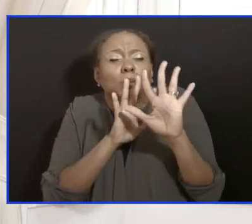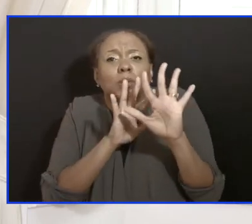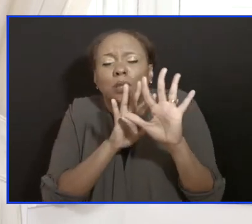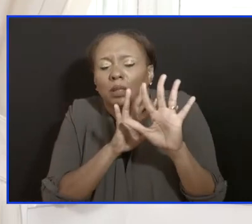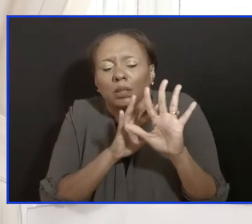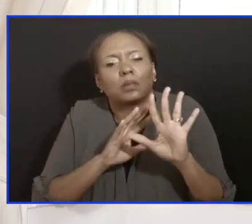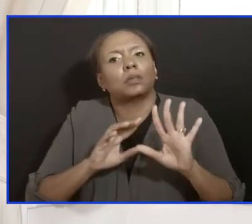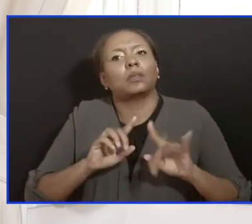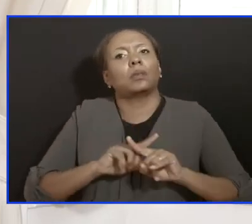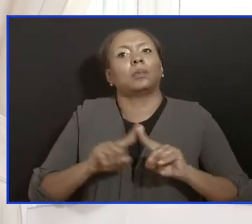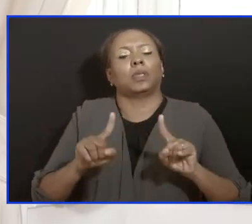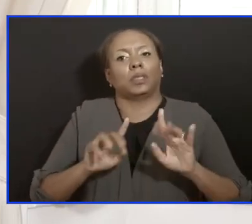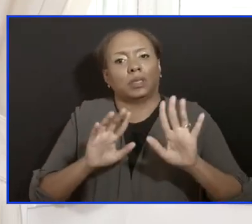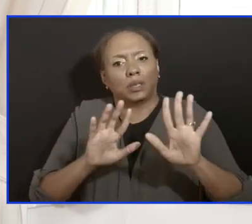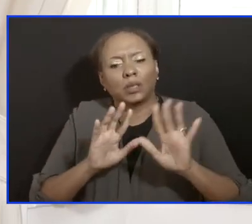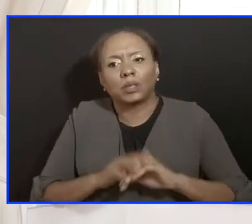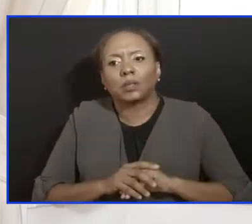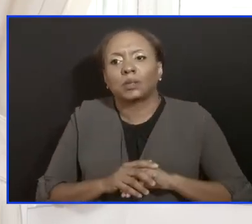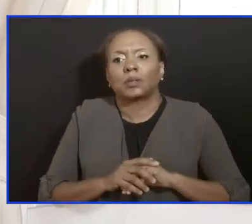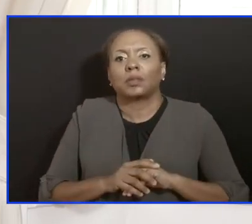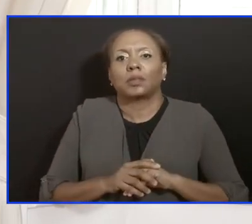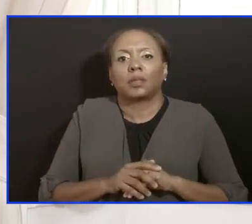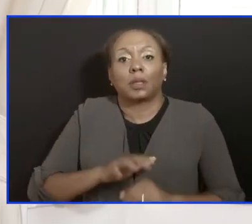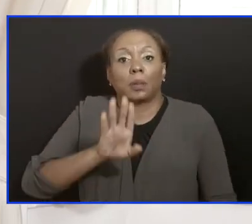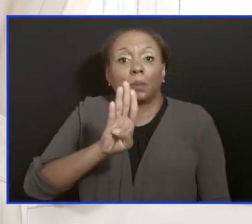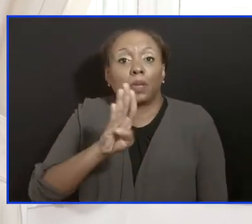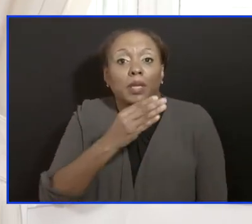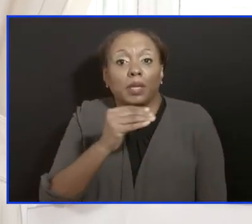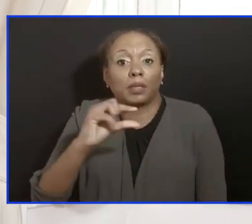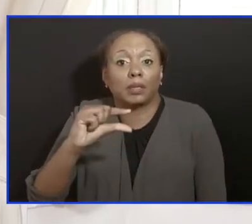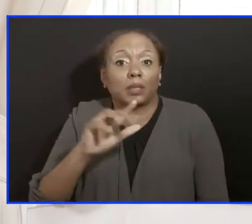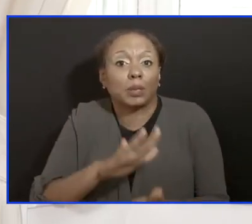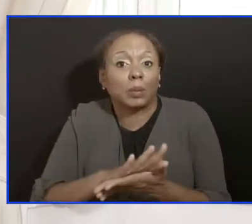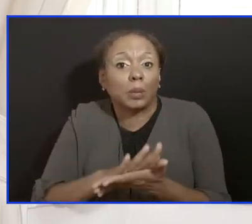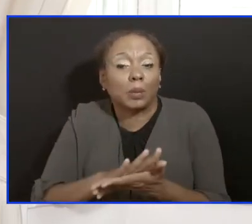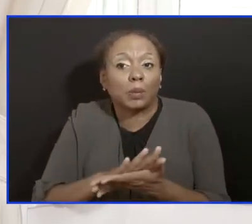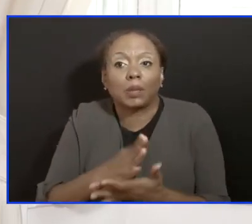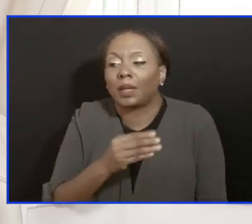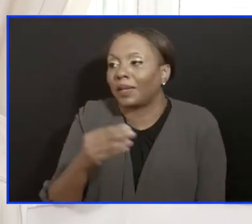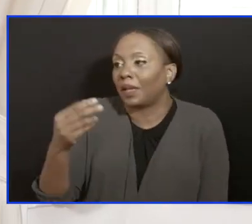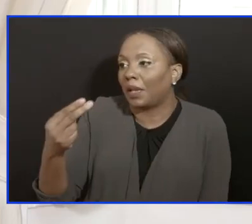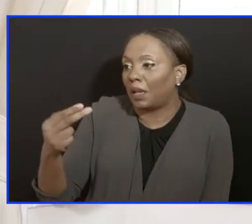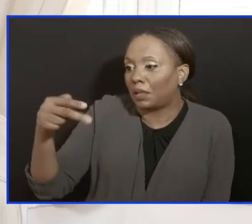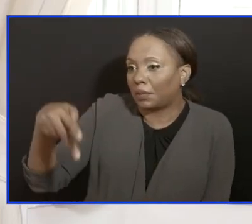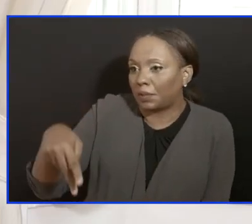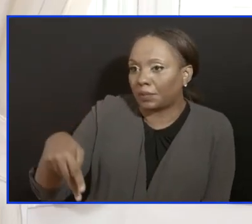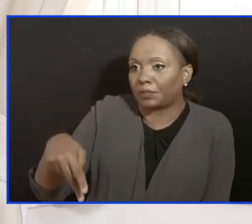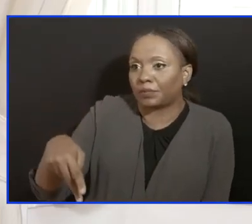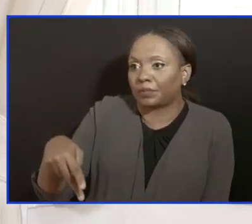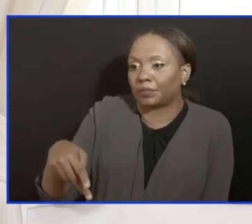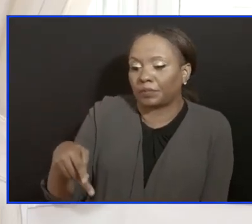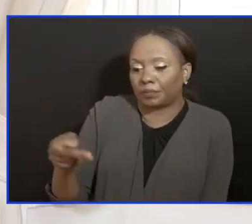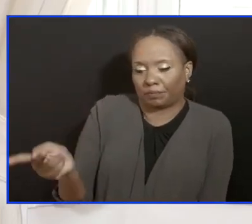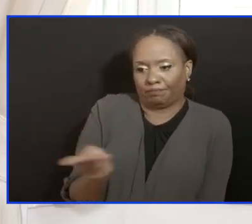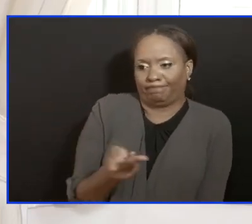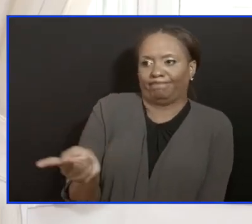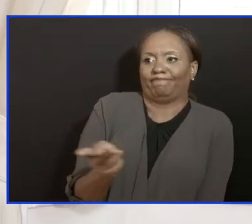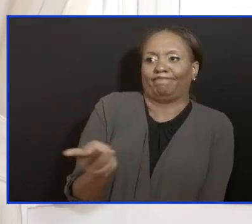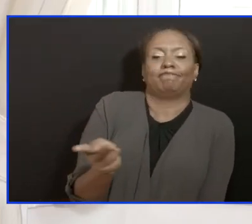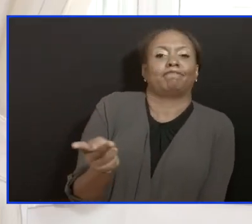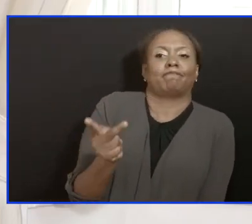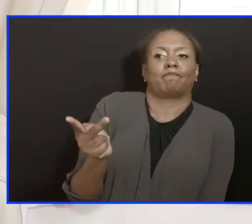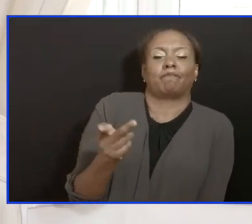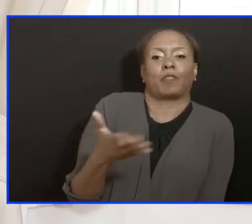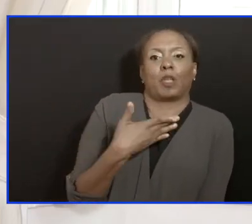that these facilities, I should say, are the best equipped facilities